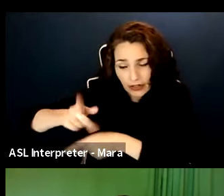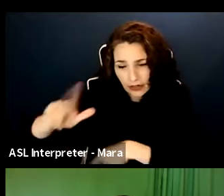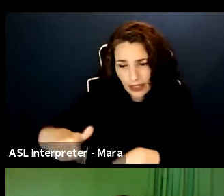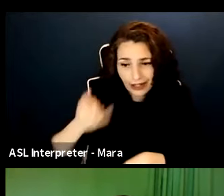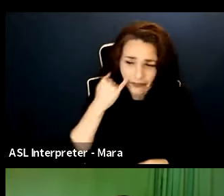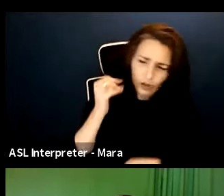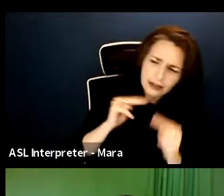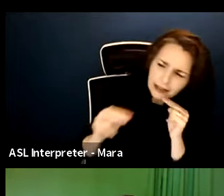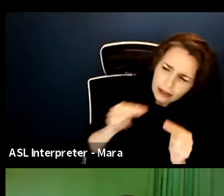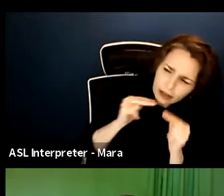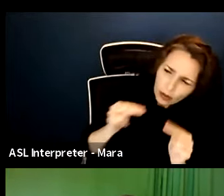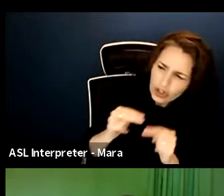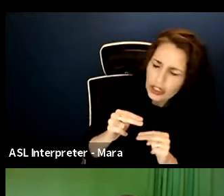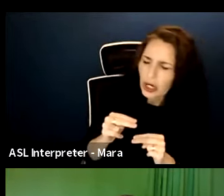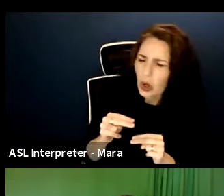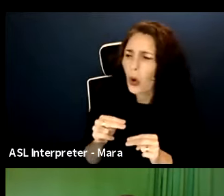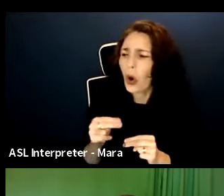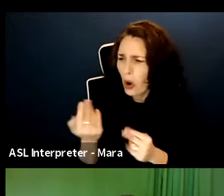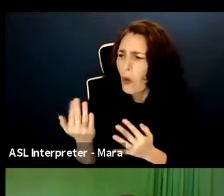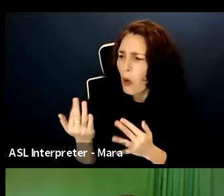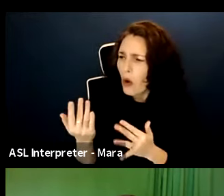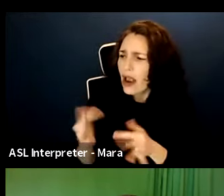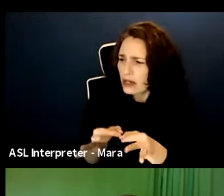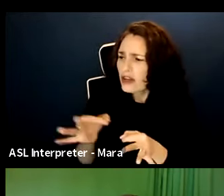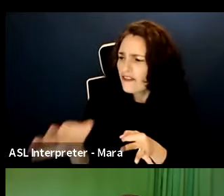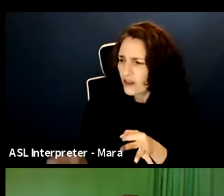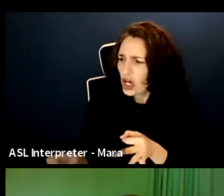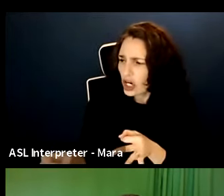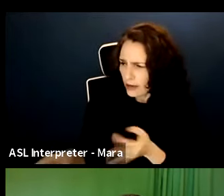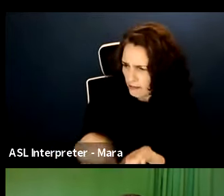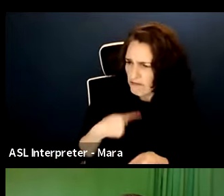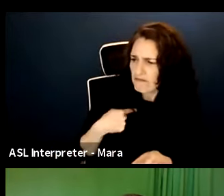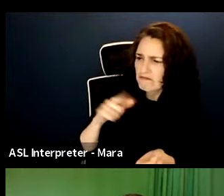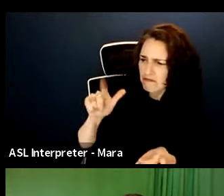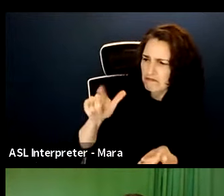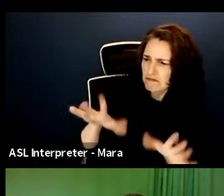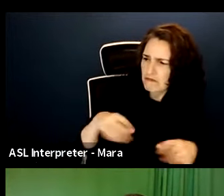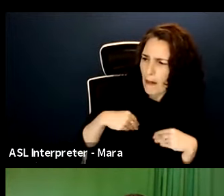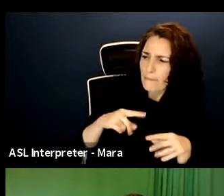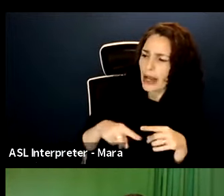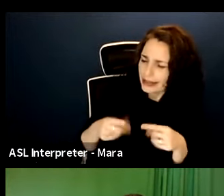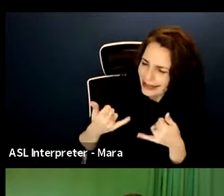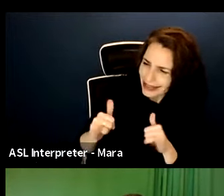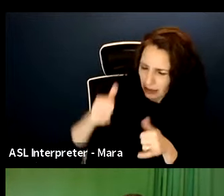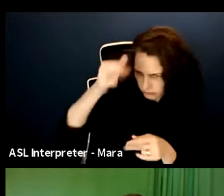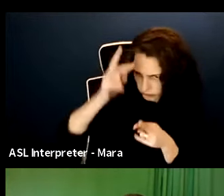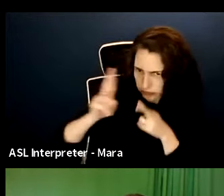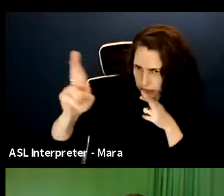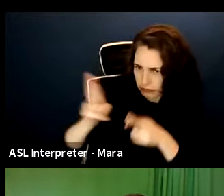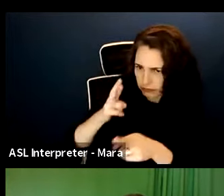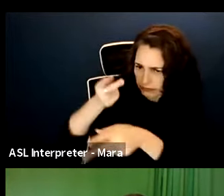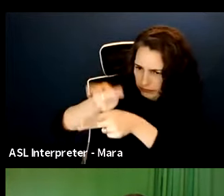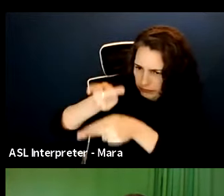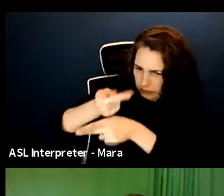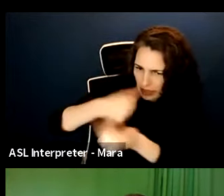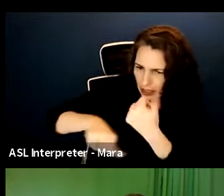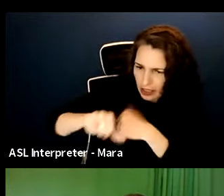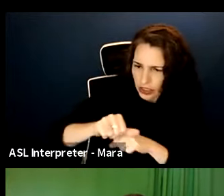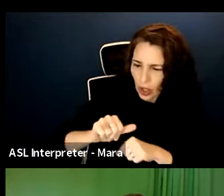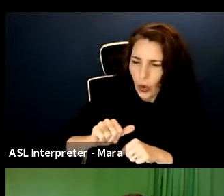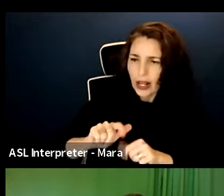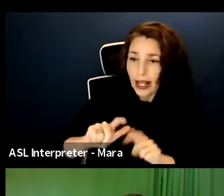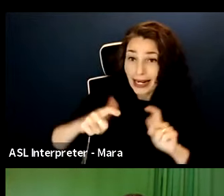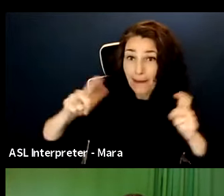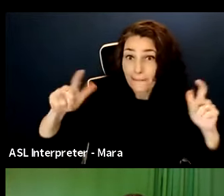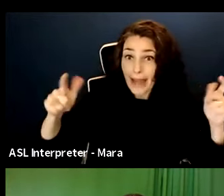take care of one another. Uh, as was said several times, if you look at this in a macro sense, it can be a stepping stone. You can build, you